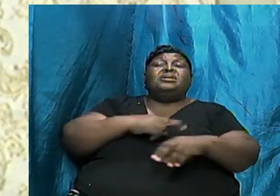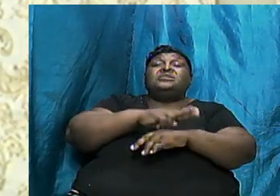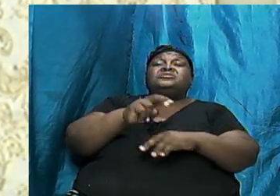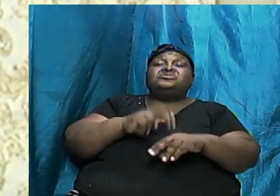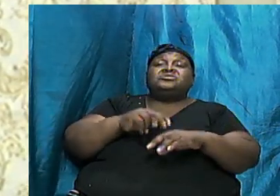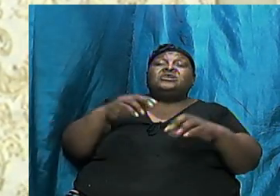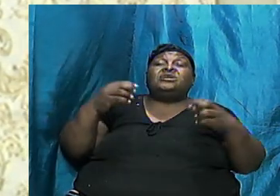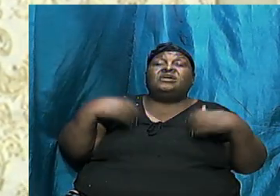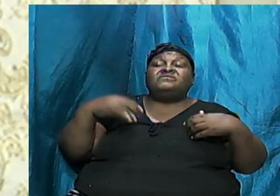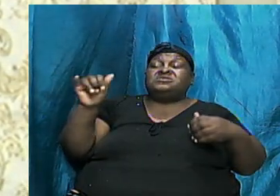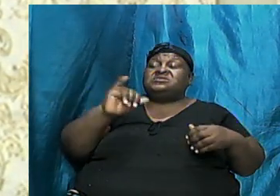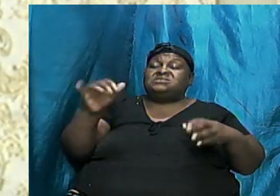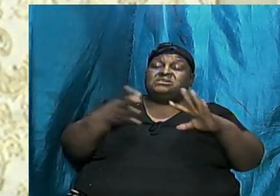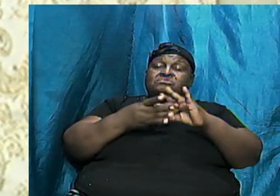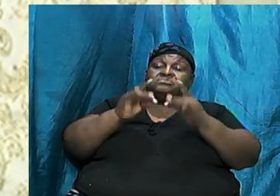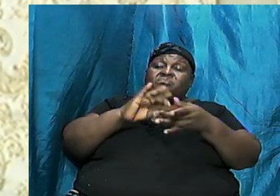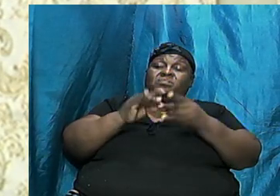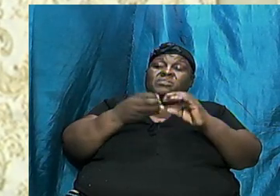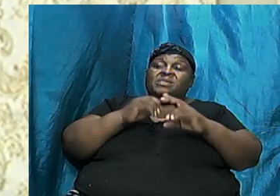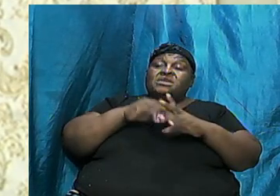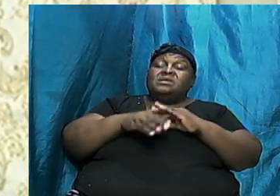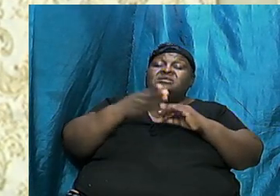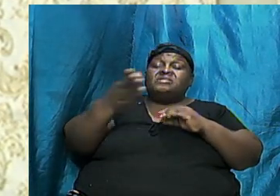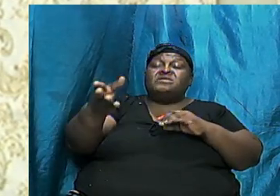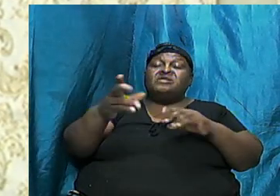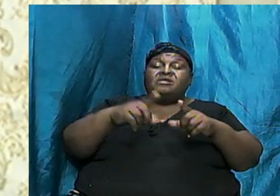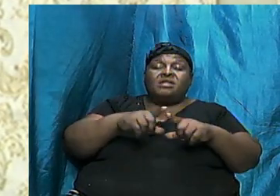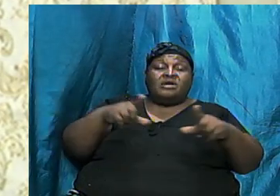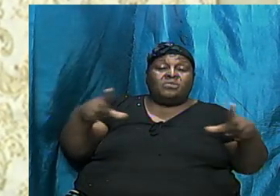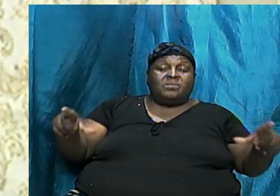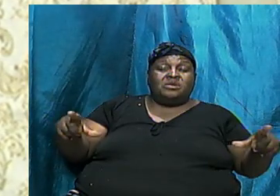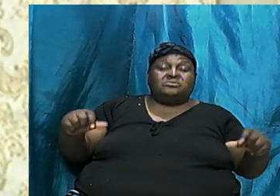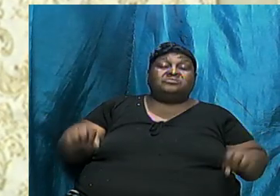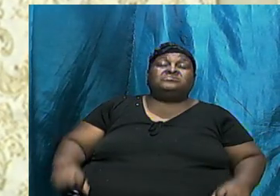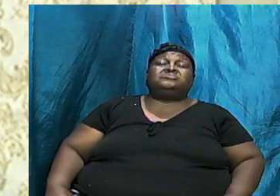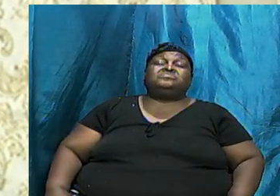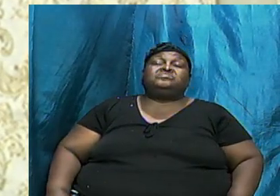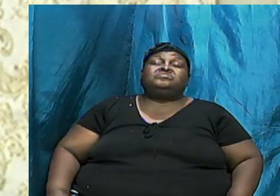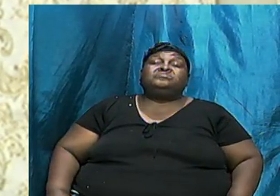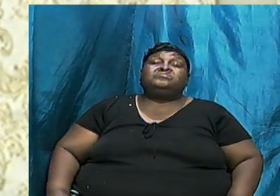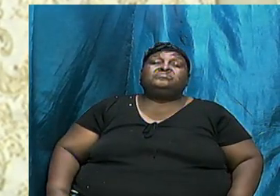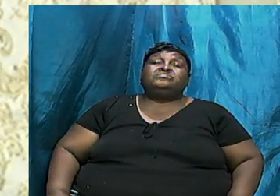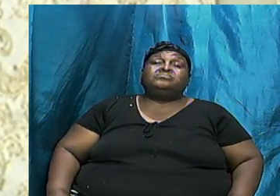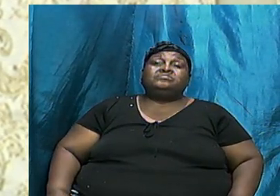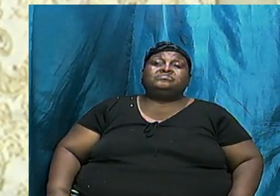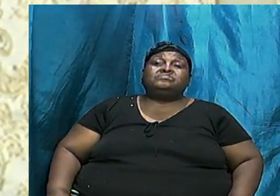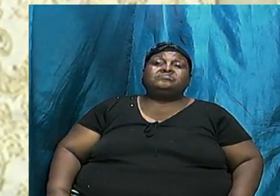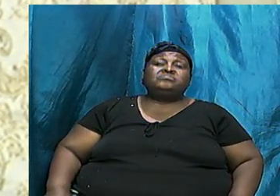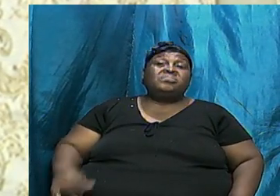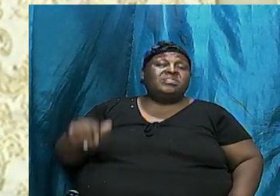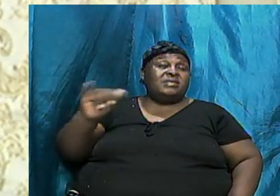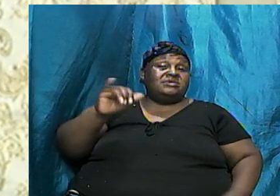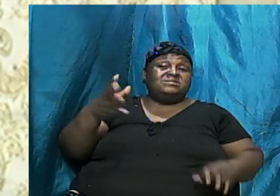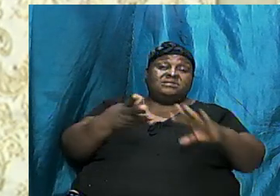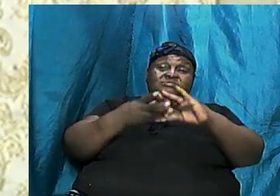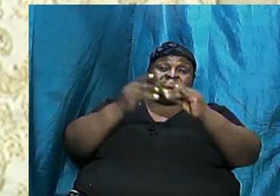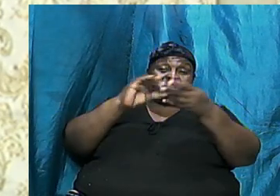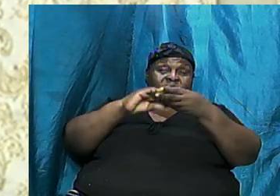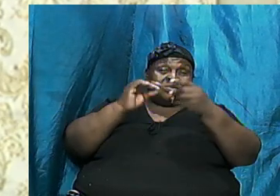In Their Language And Notice It's The Same Story